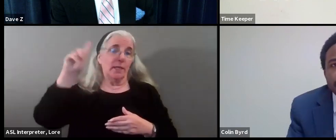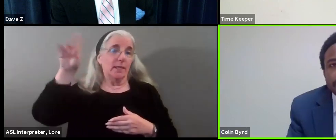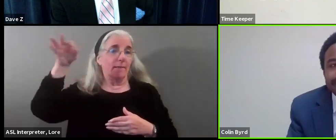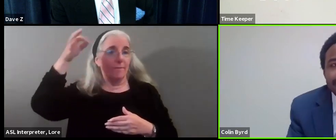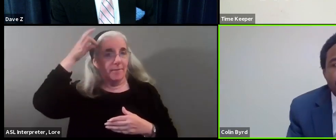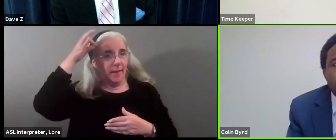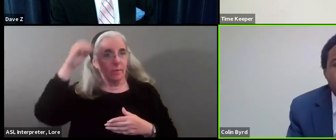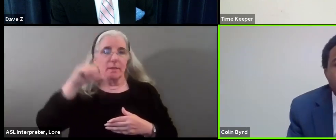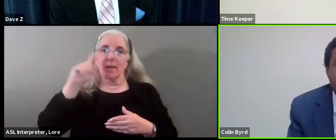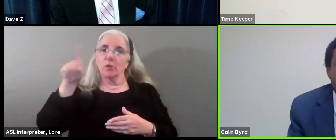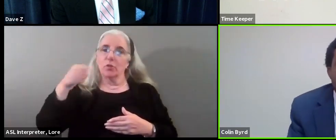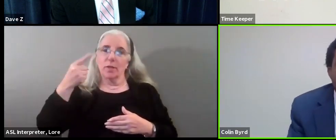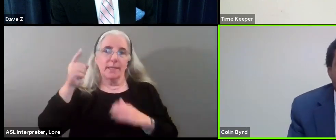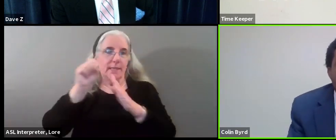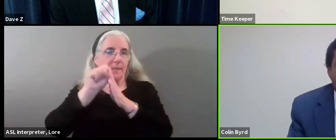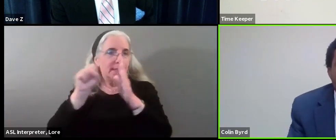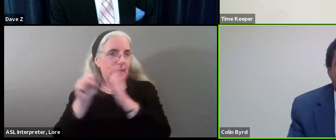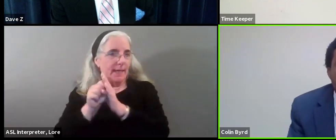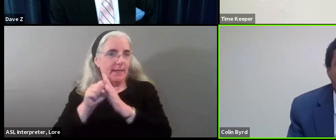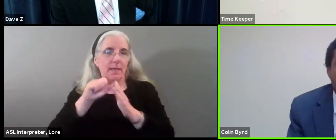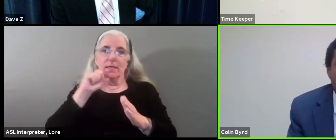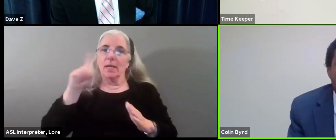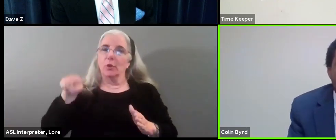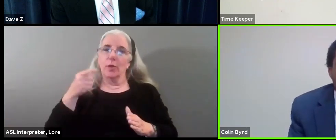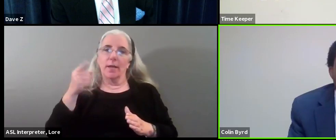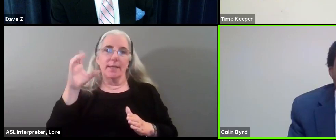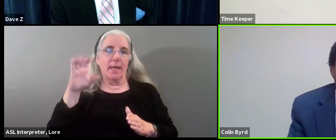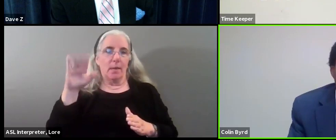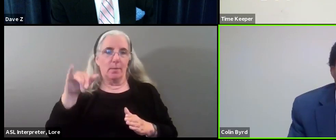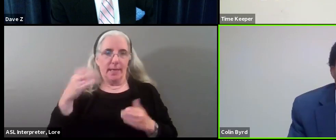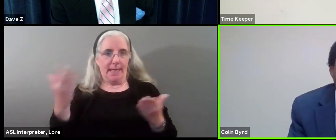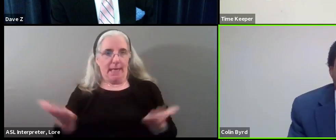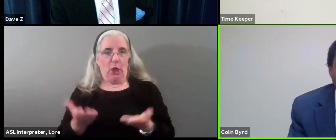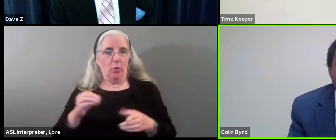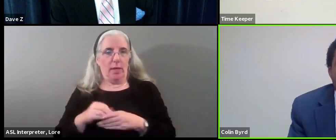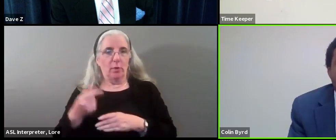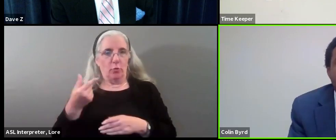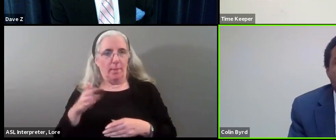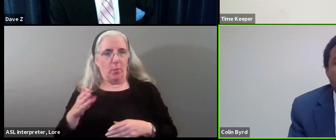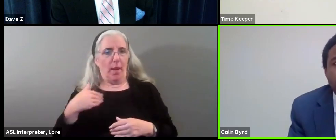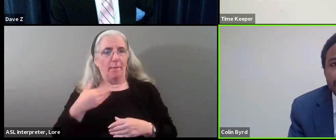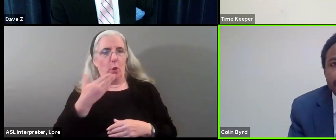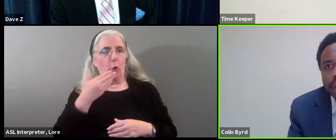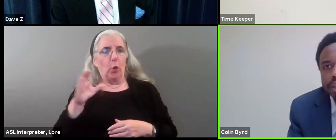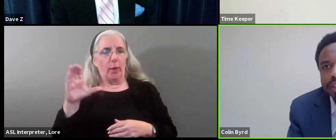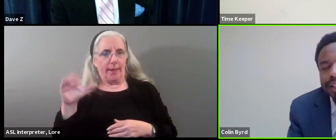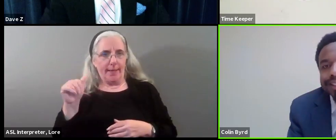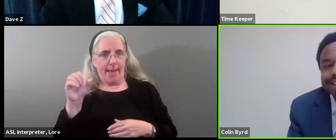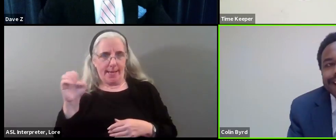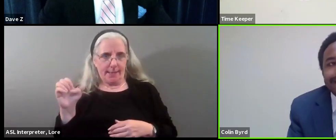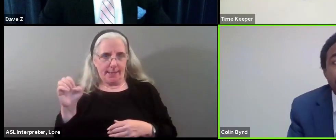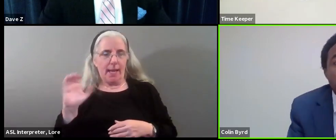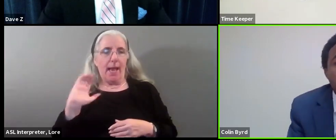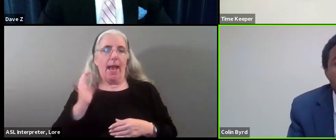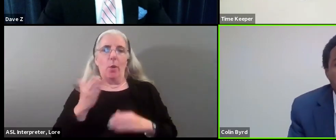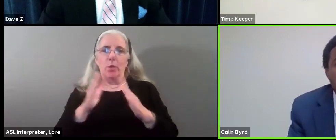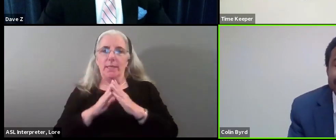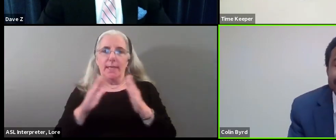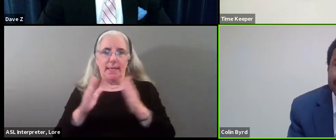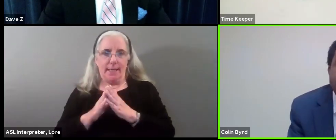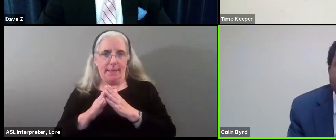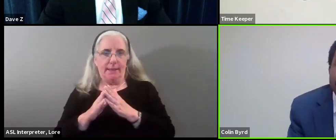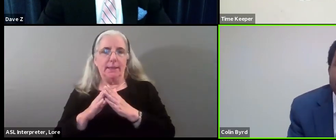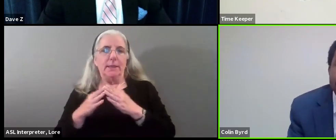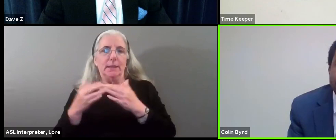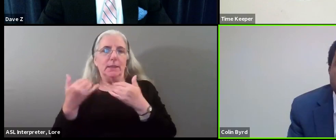not just at the state level, not just at the county level, uh, but right here in greenbelt, um, you know, unfortunately our city is not immune to